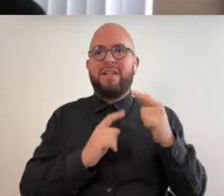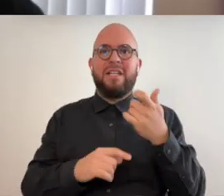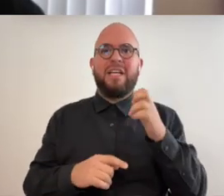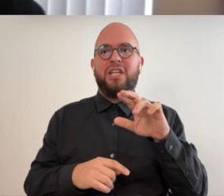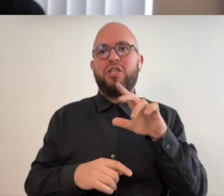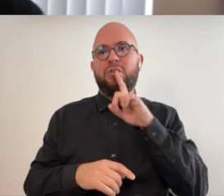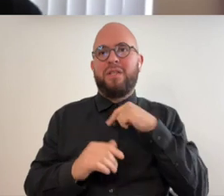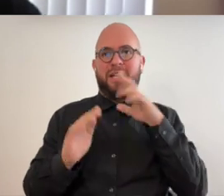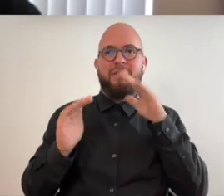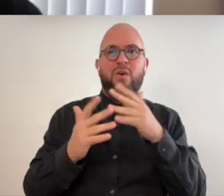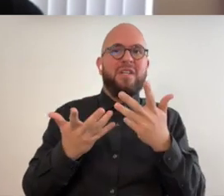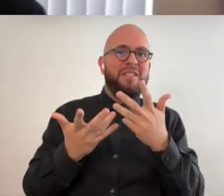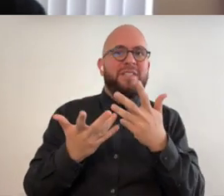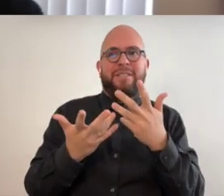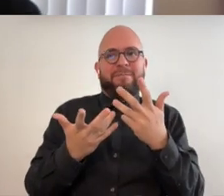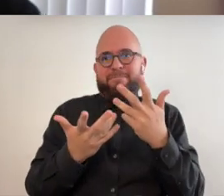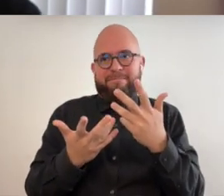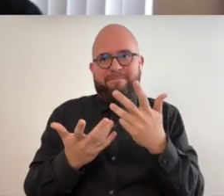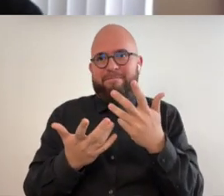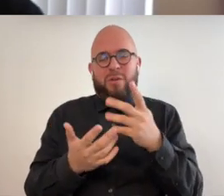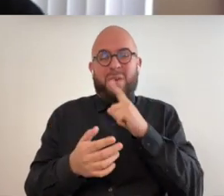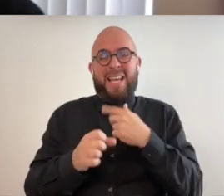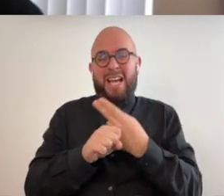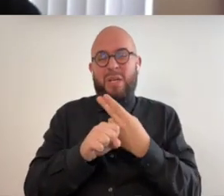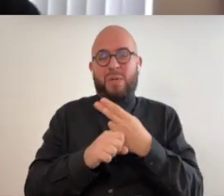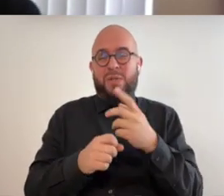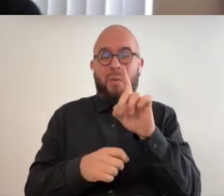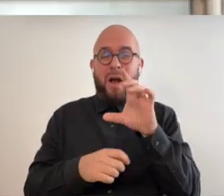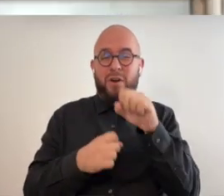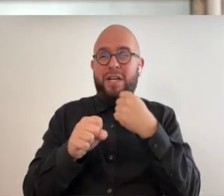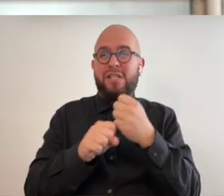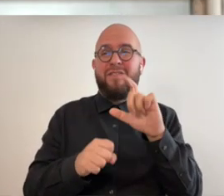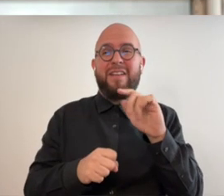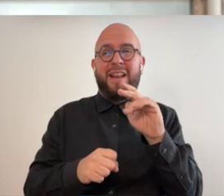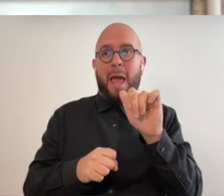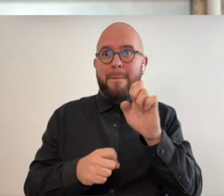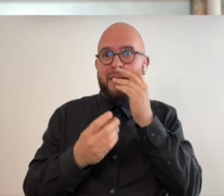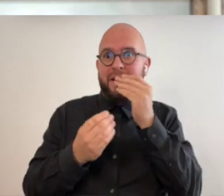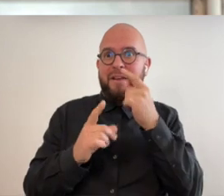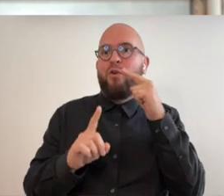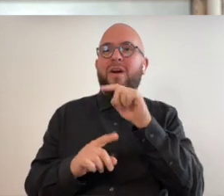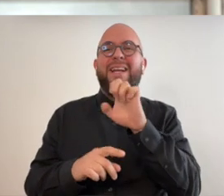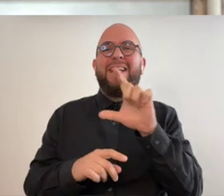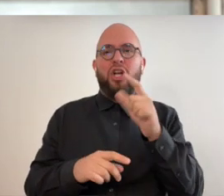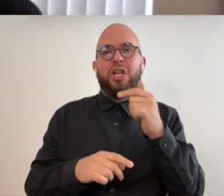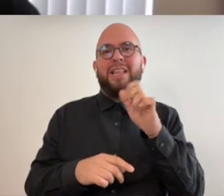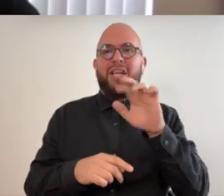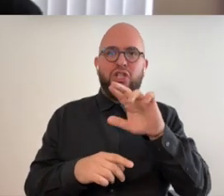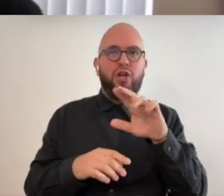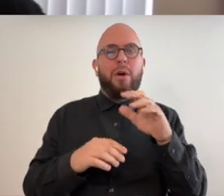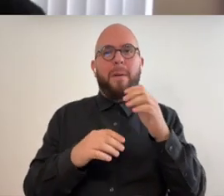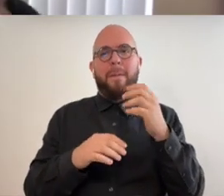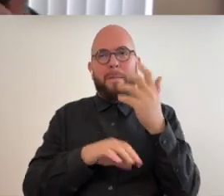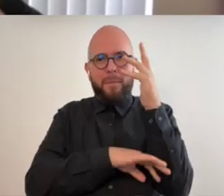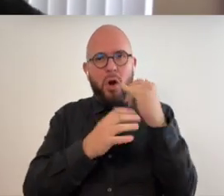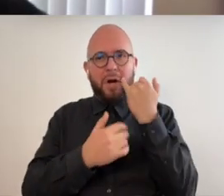glacier um on mount anderson if you know olympic national park yeah wow somewhat to depict climate